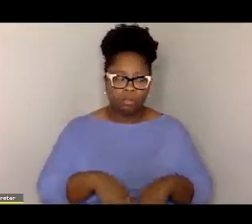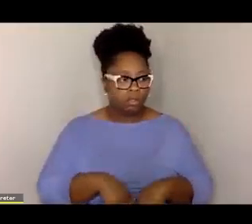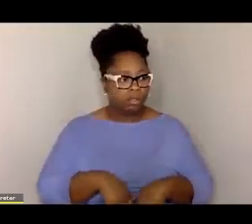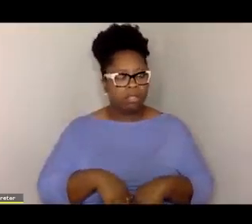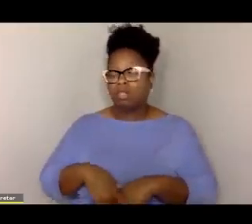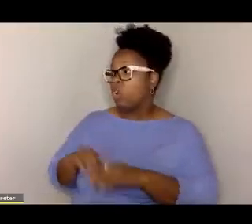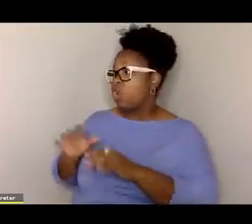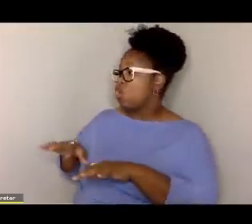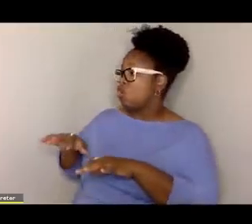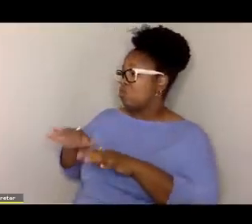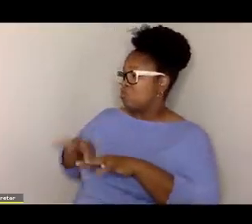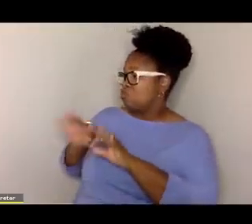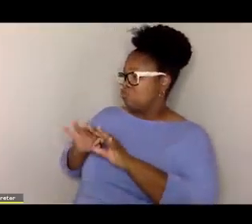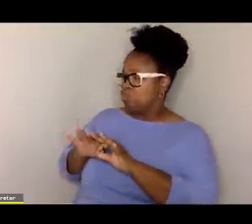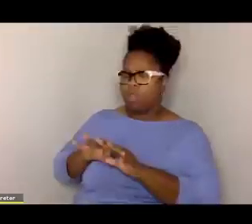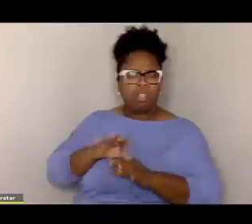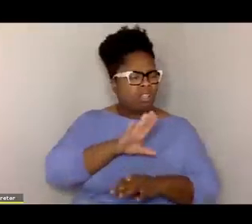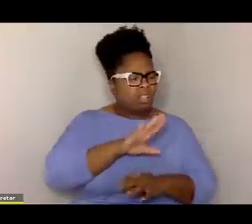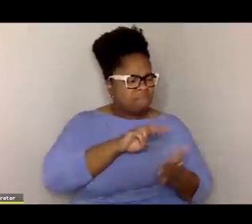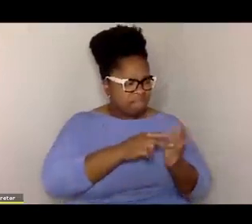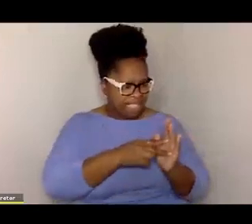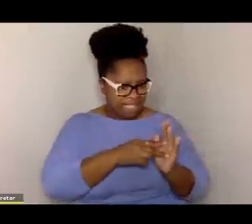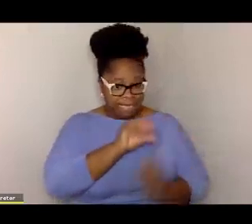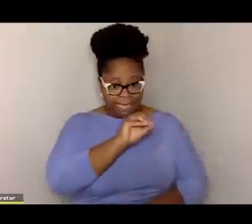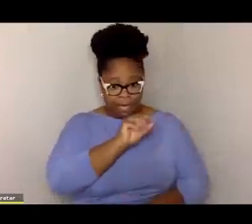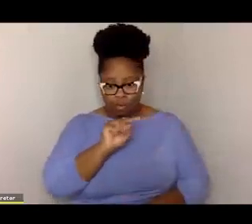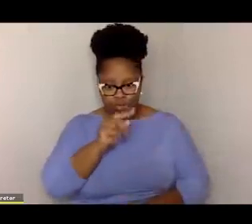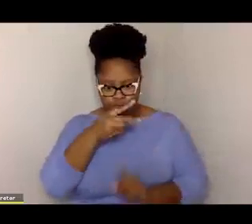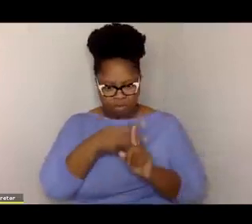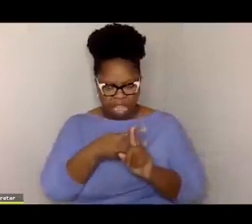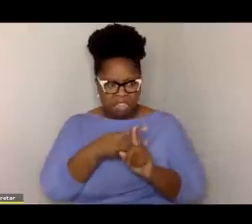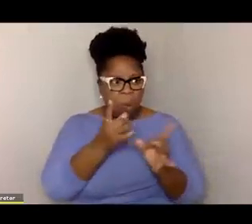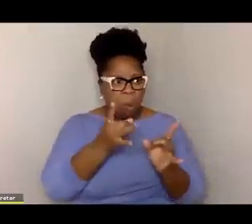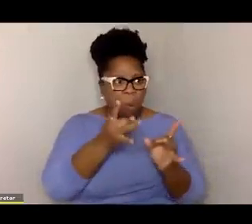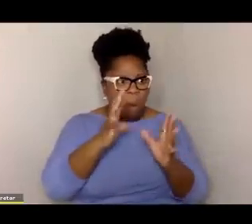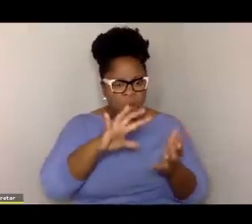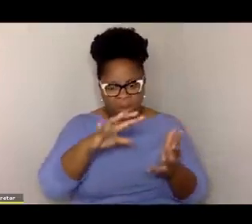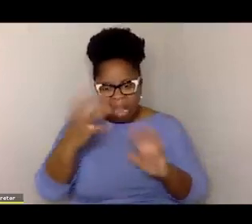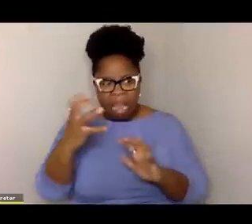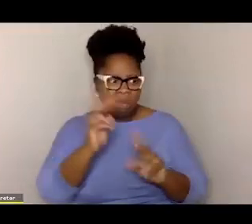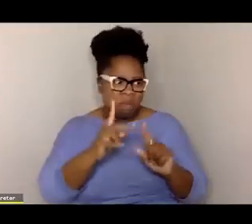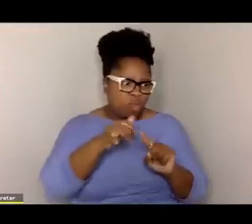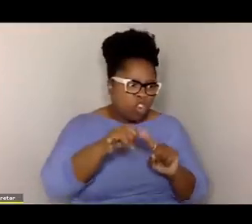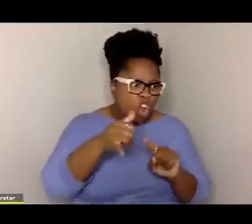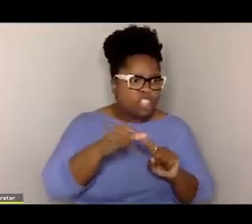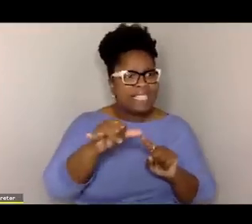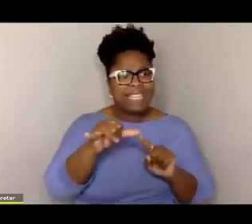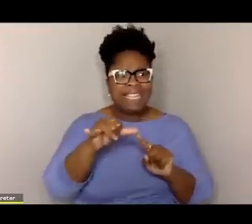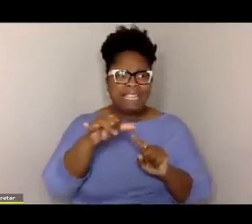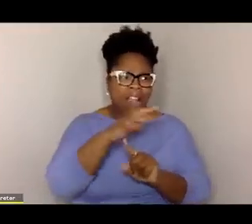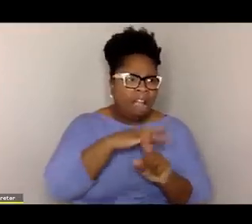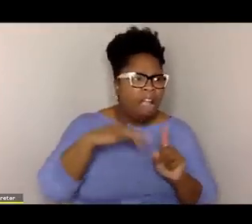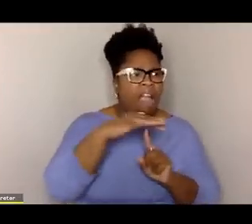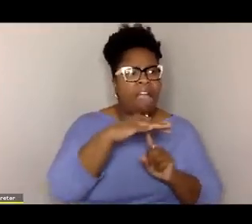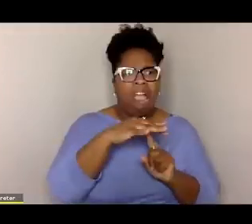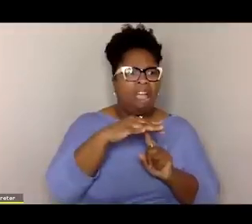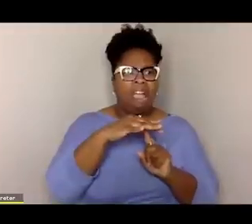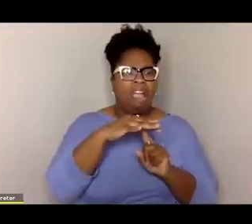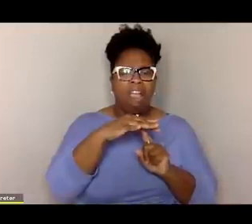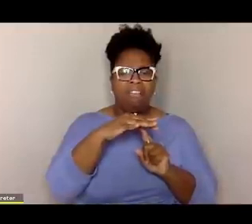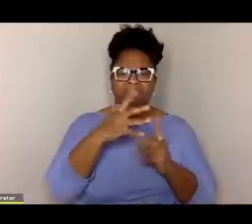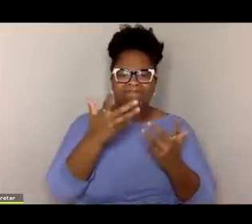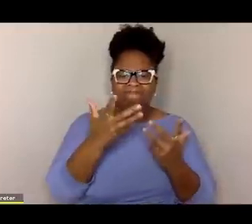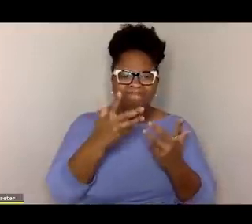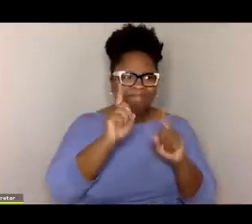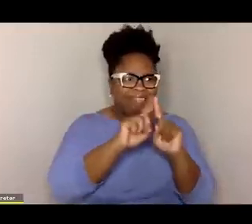crucial. So does that mean that if you're zero to two months, horrible things are happening, chaos, people are cursing around you,